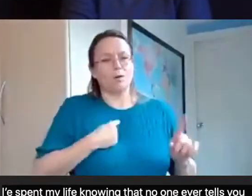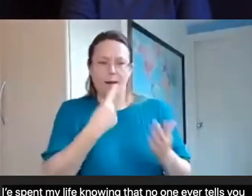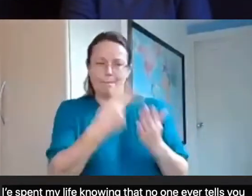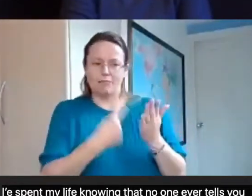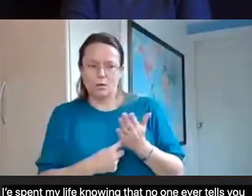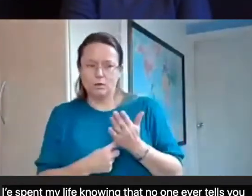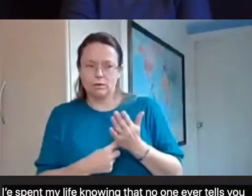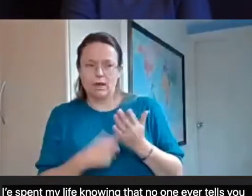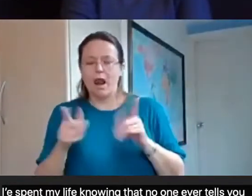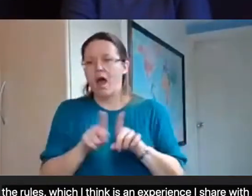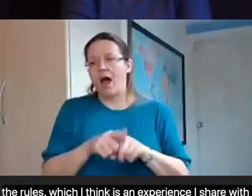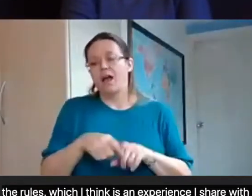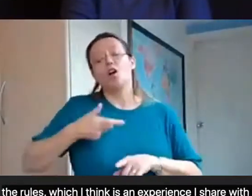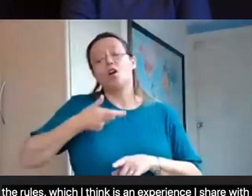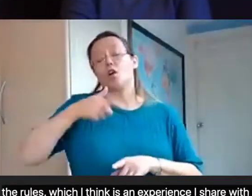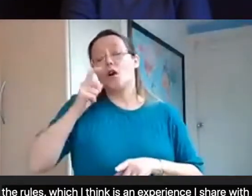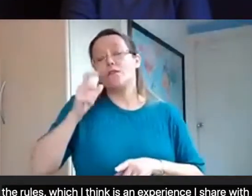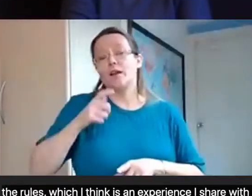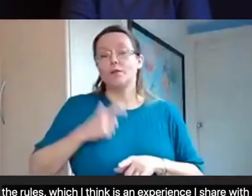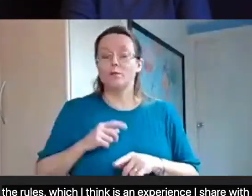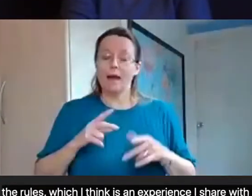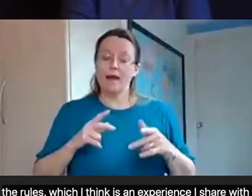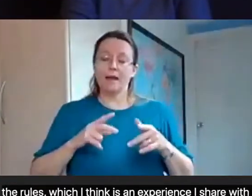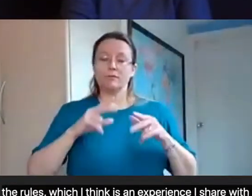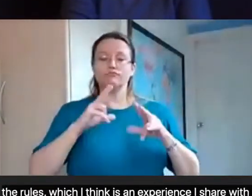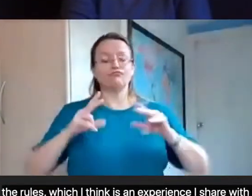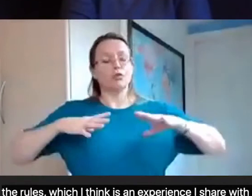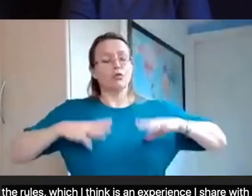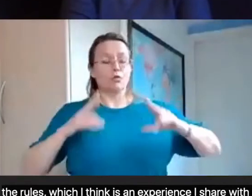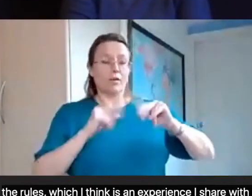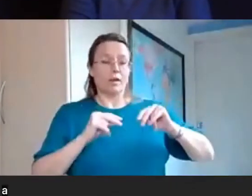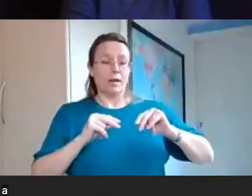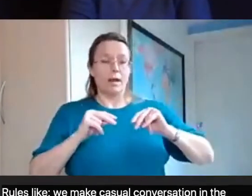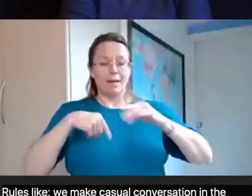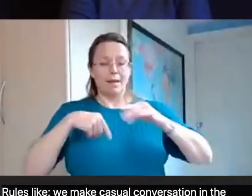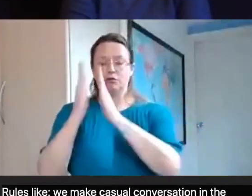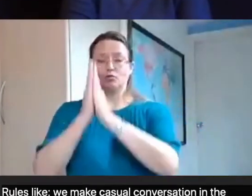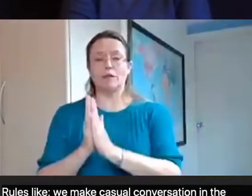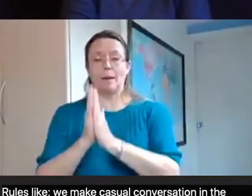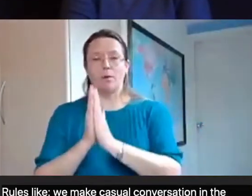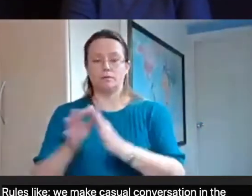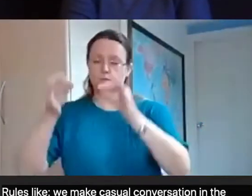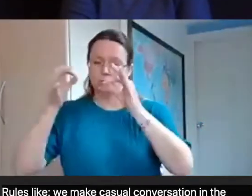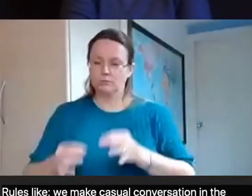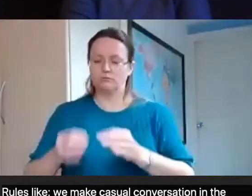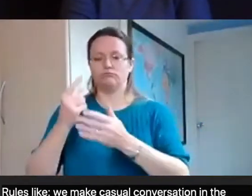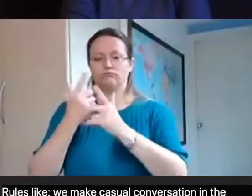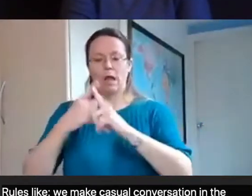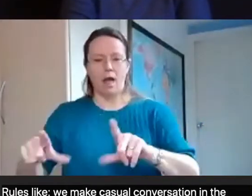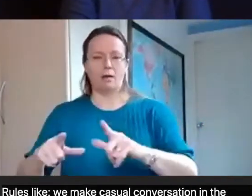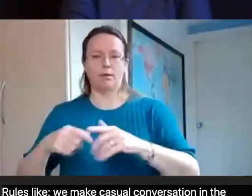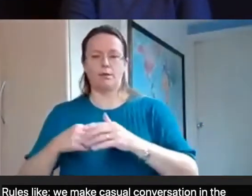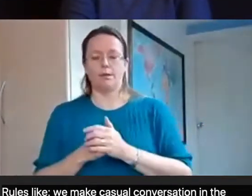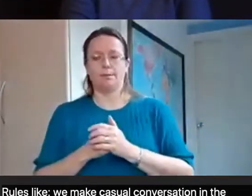make casual conversation in the coffee lounge, but we speak solemnly of religious things in the chapel. And at the dinner table that night, someone asks me,